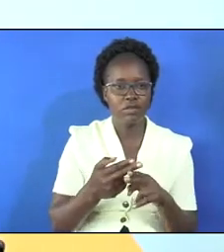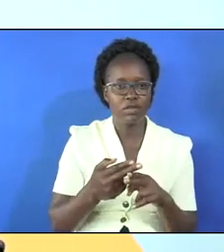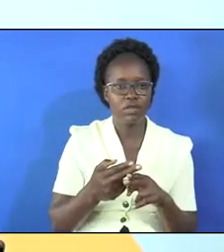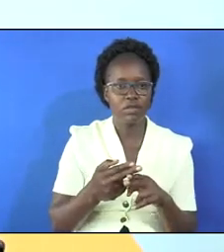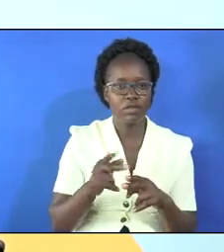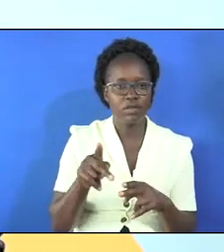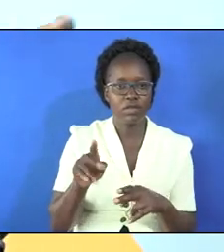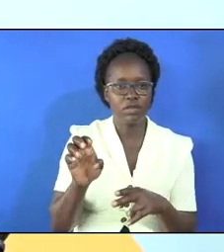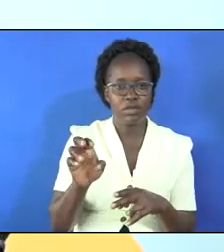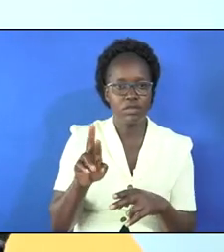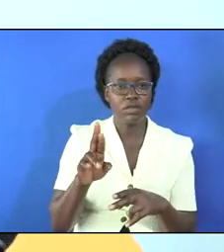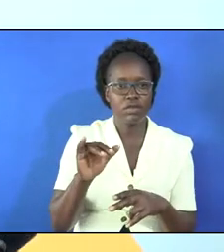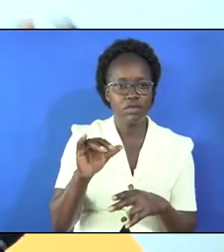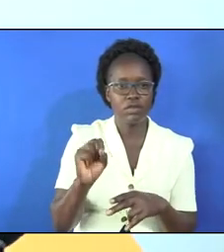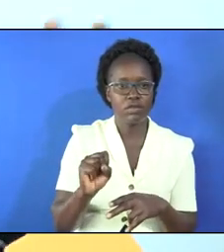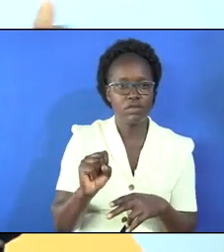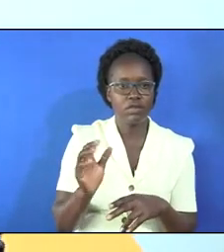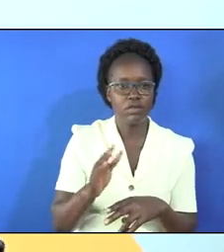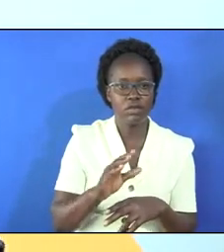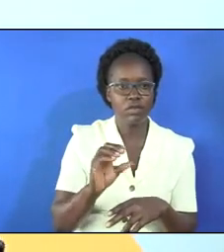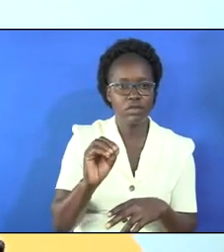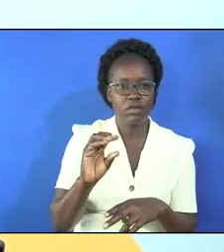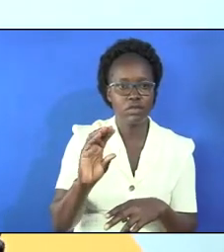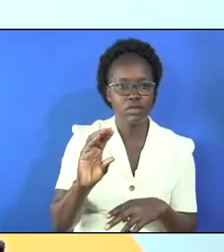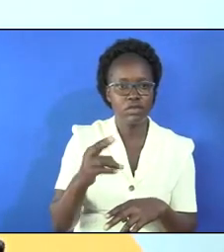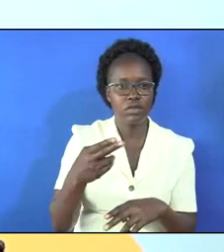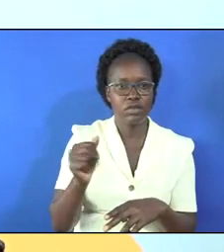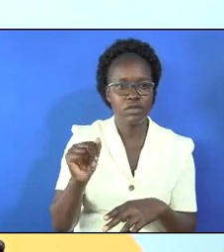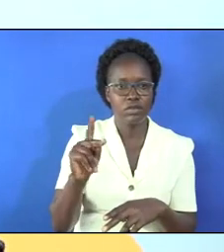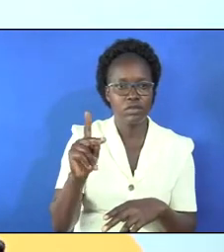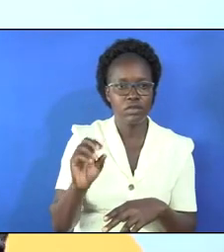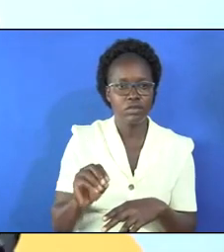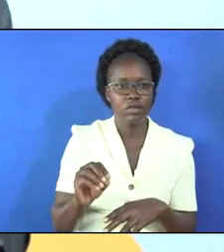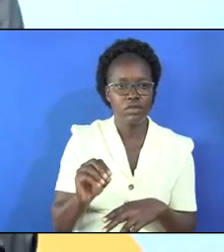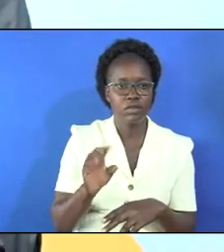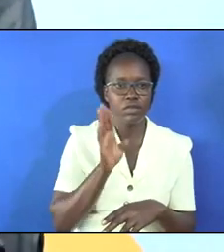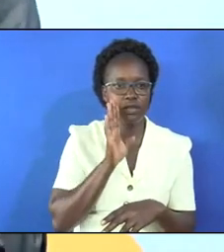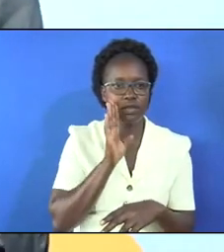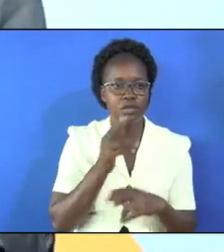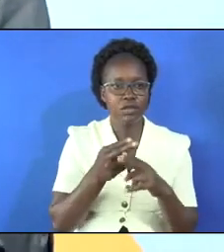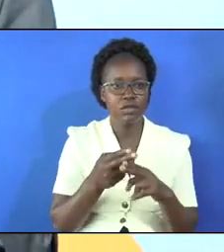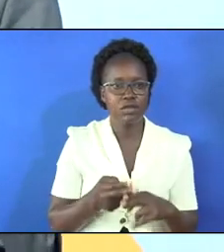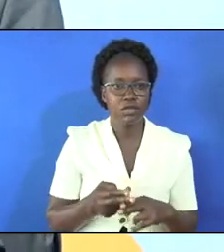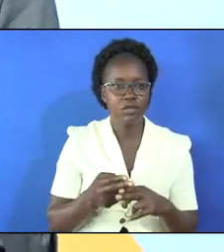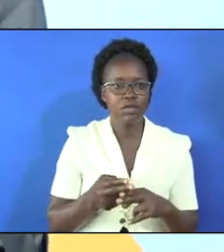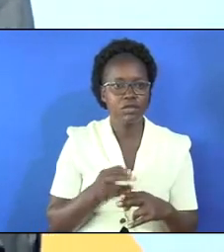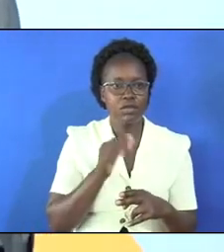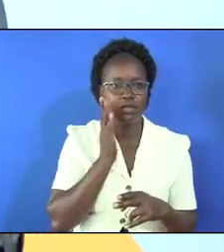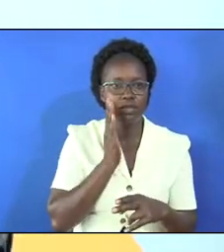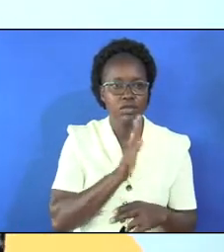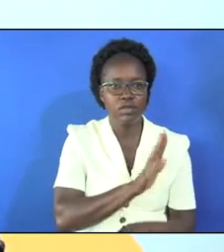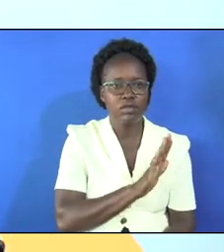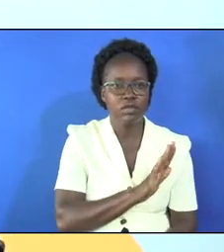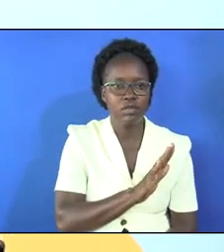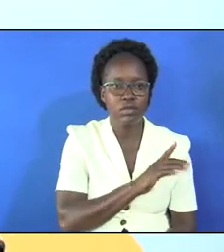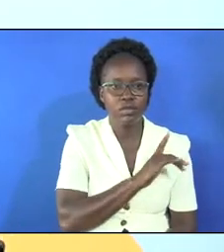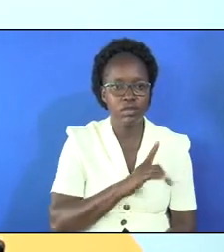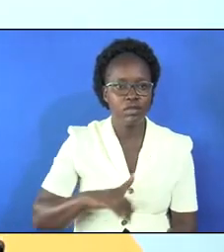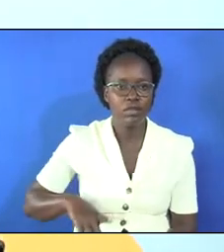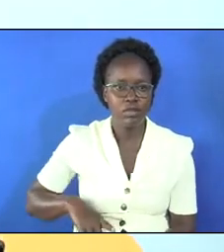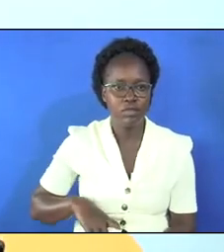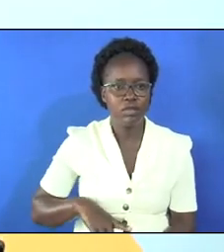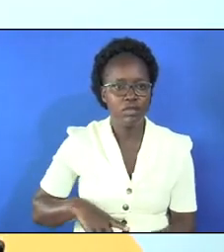whisper the prayer ministry team you can whisper the name of sister Paris or Chaco unto the Lord